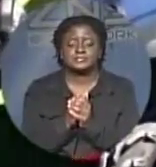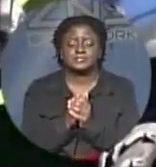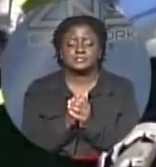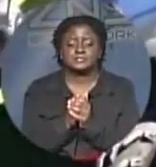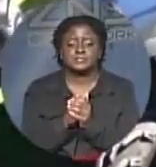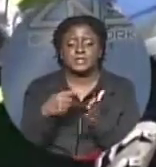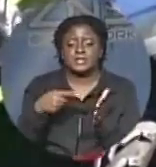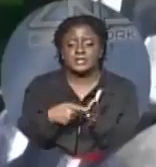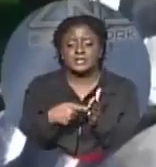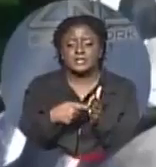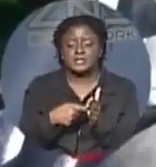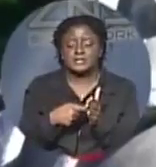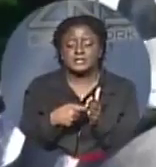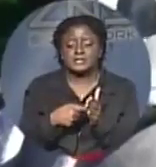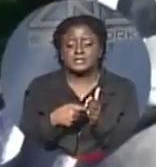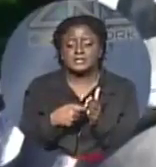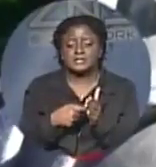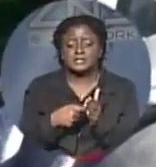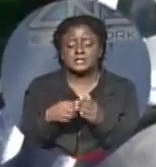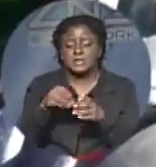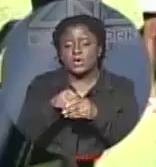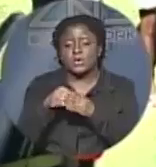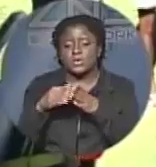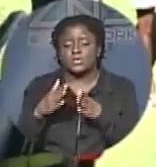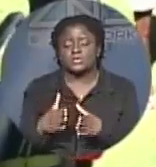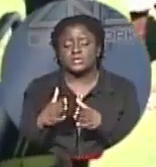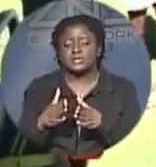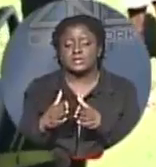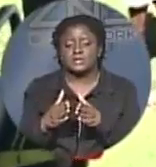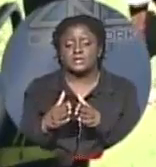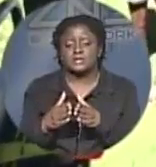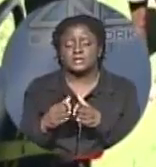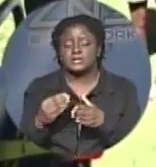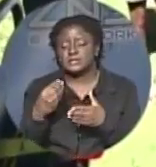This golf cart sales and rental owner drives a hard bargain.